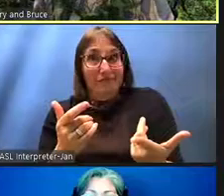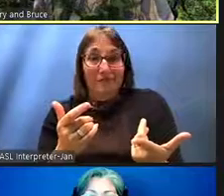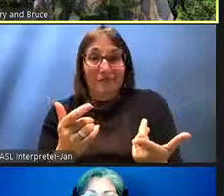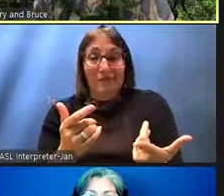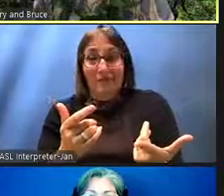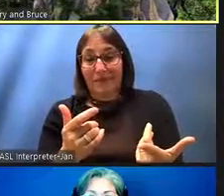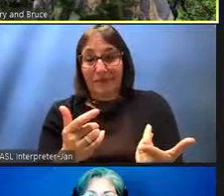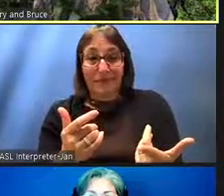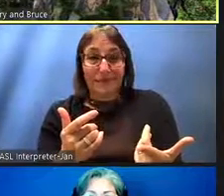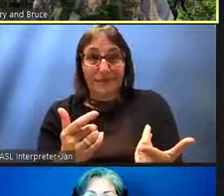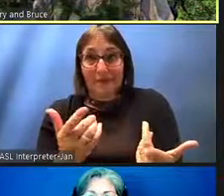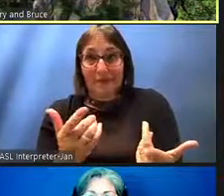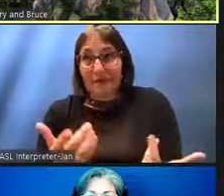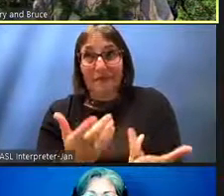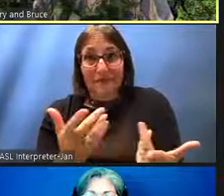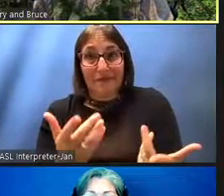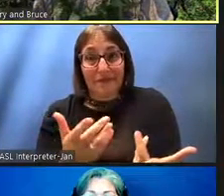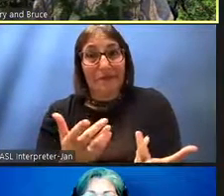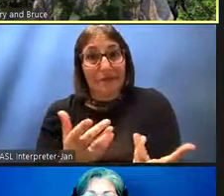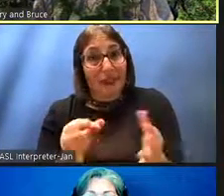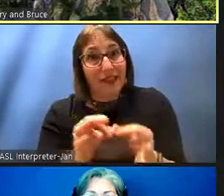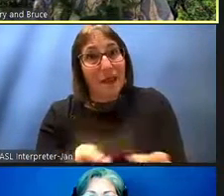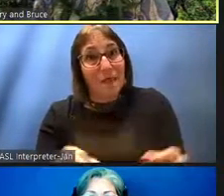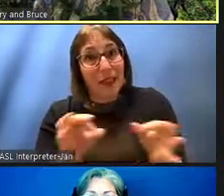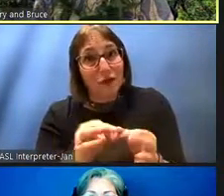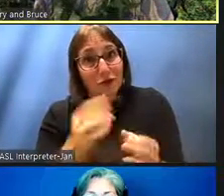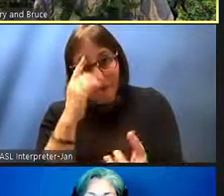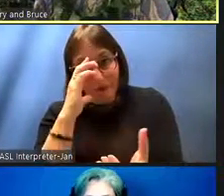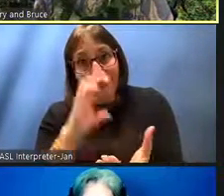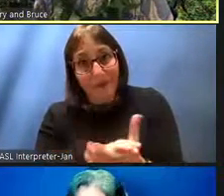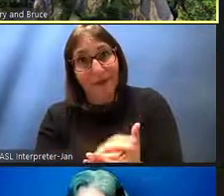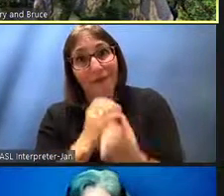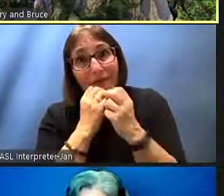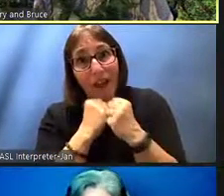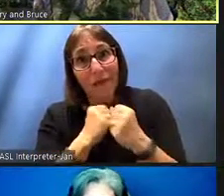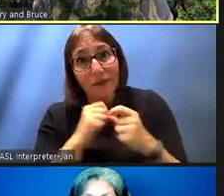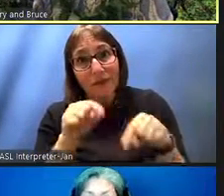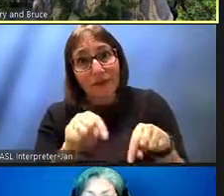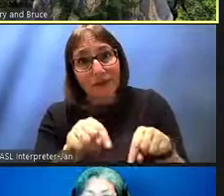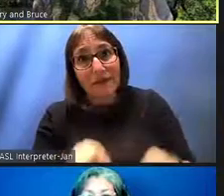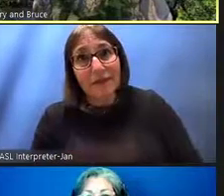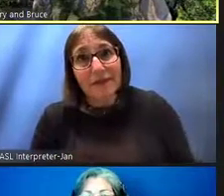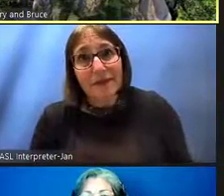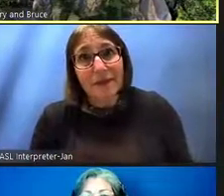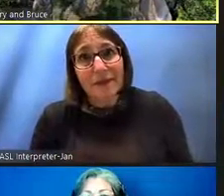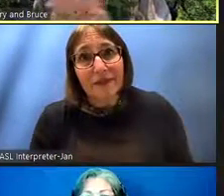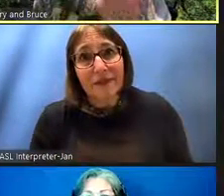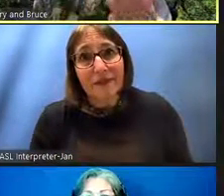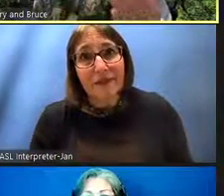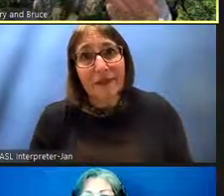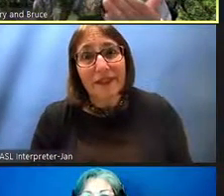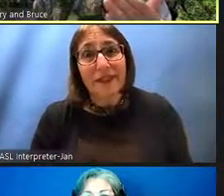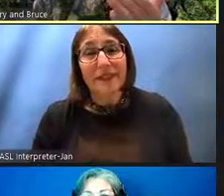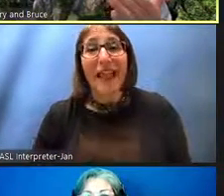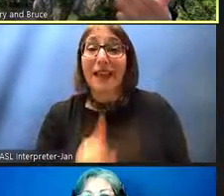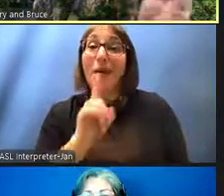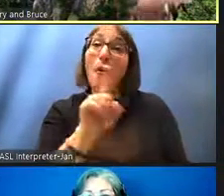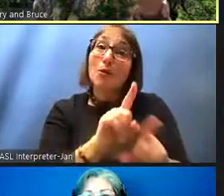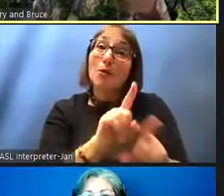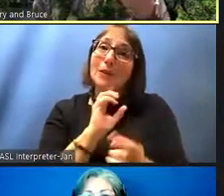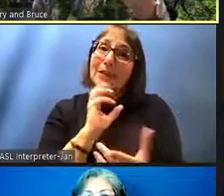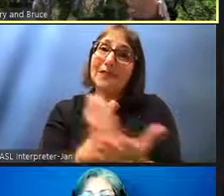a major major value of uh of uh advantage for